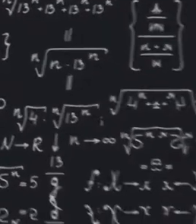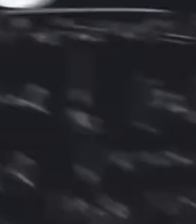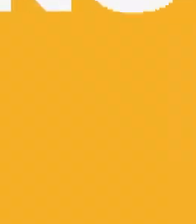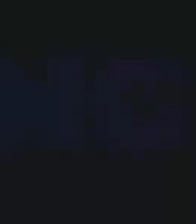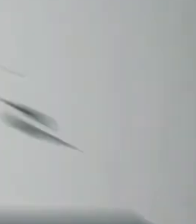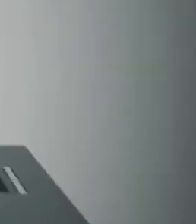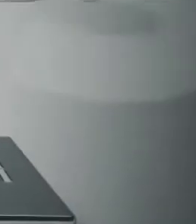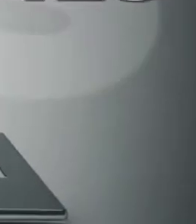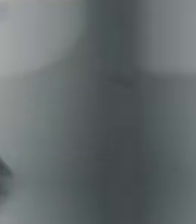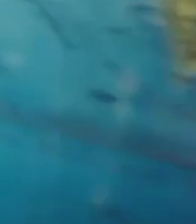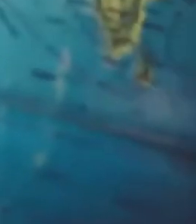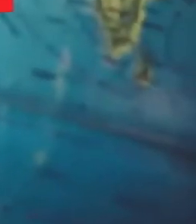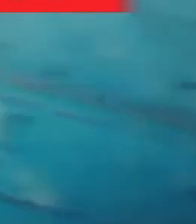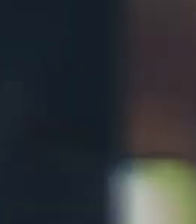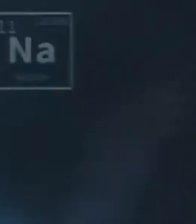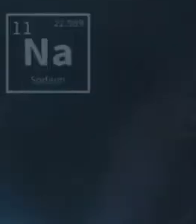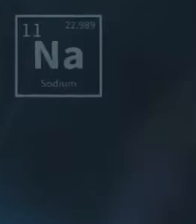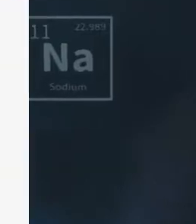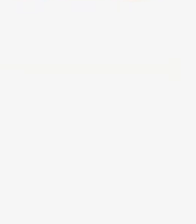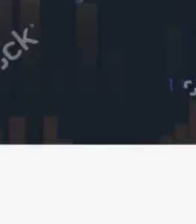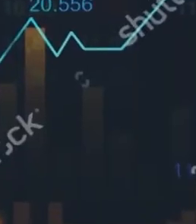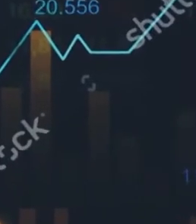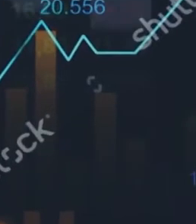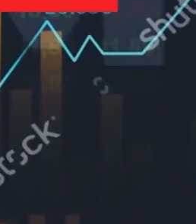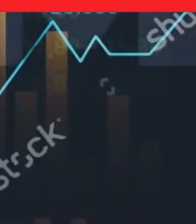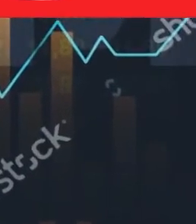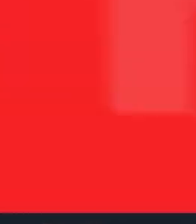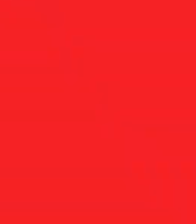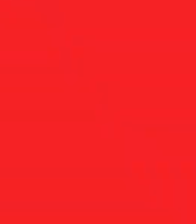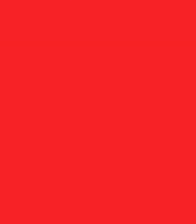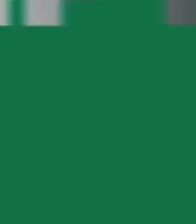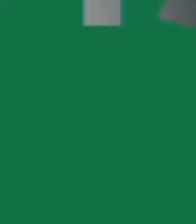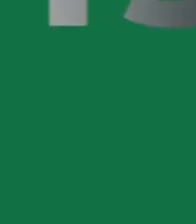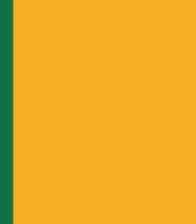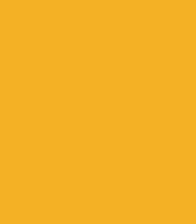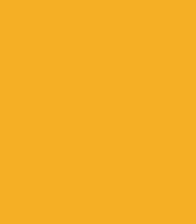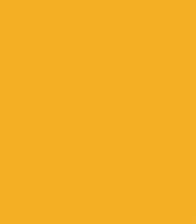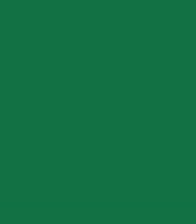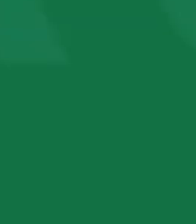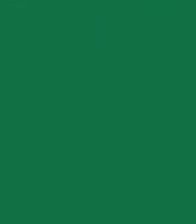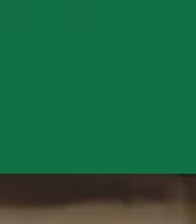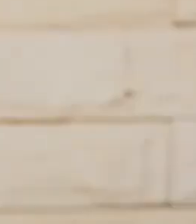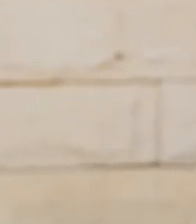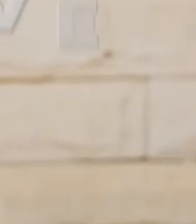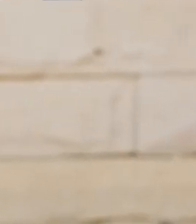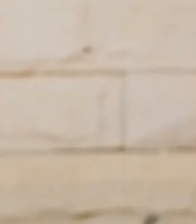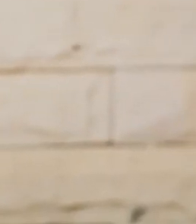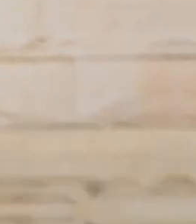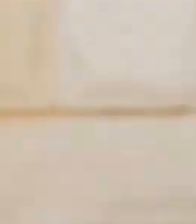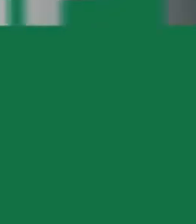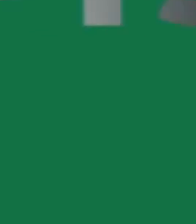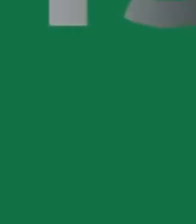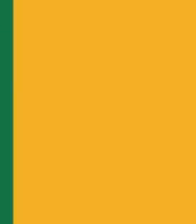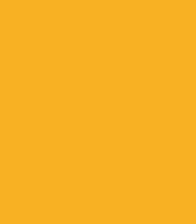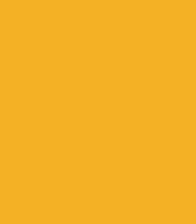up to support you up until the 8th of December 2020 we're offering you interactive exam